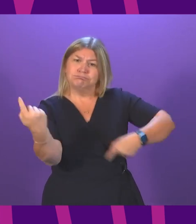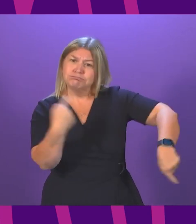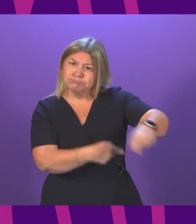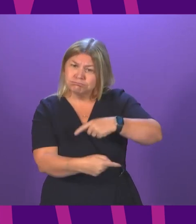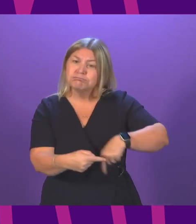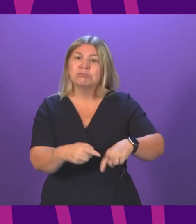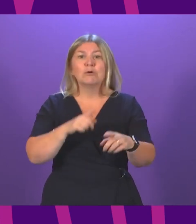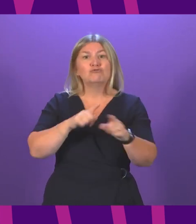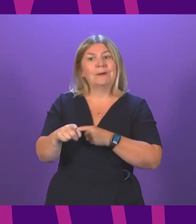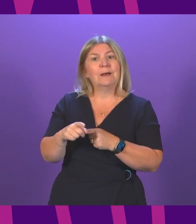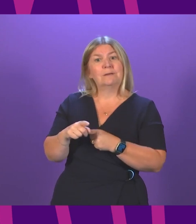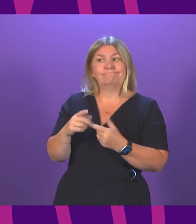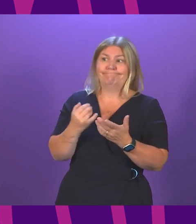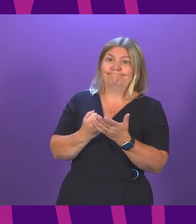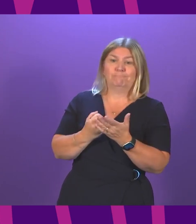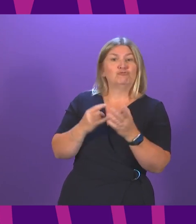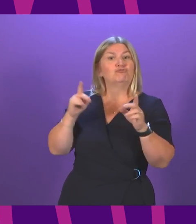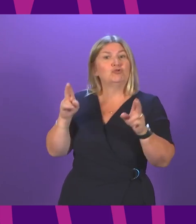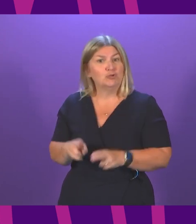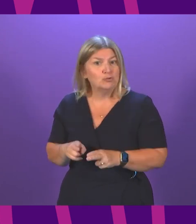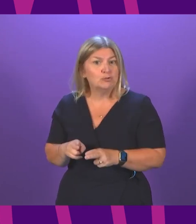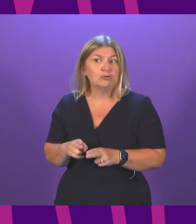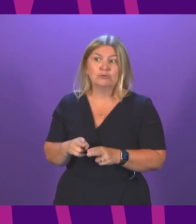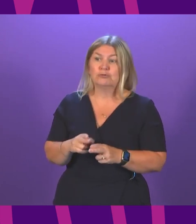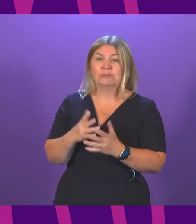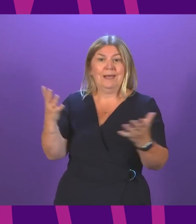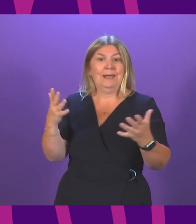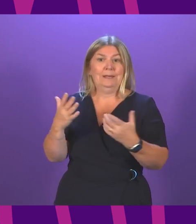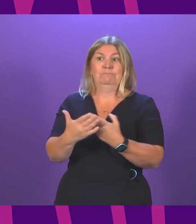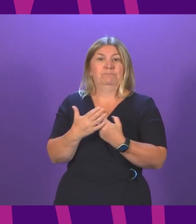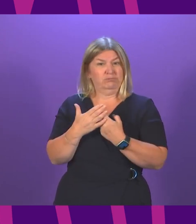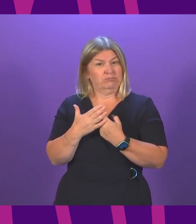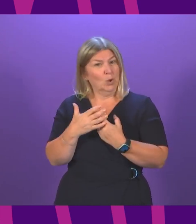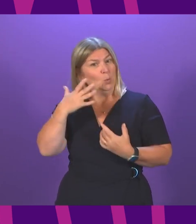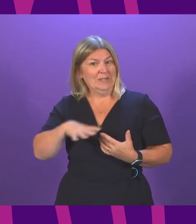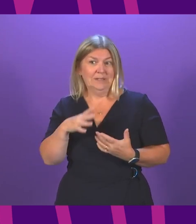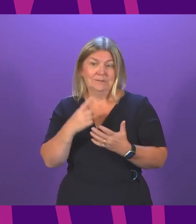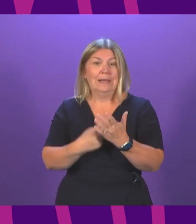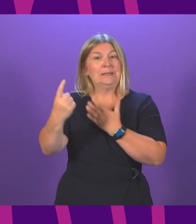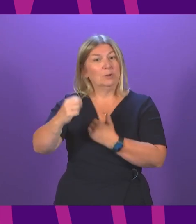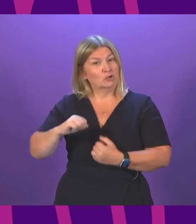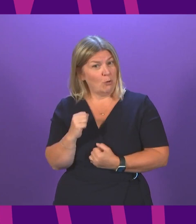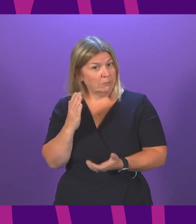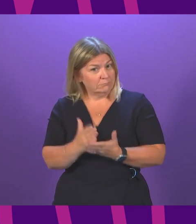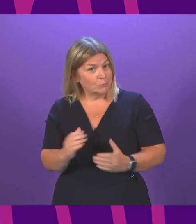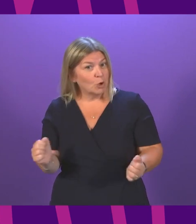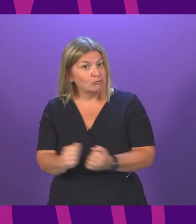devastation of the Tory-led Brexit is for Scotland to secure our independence? First Minister.